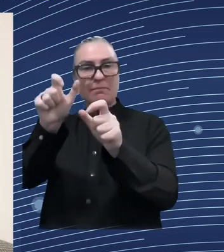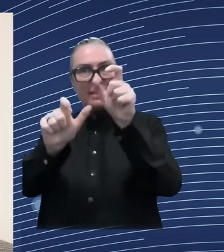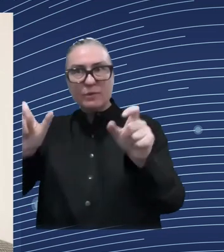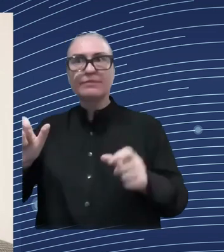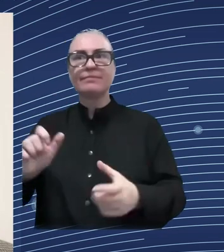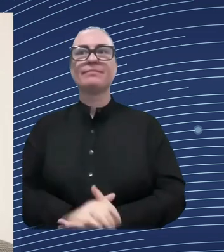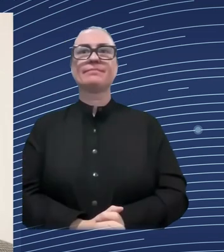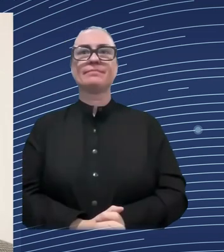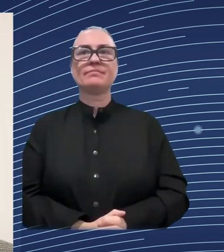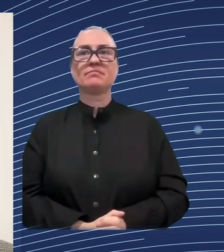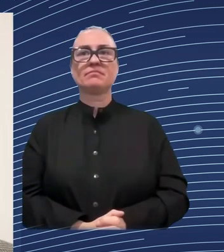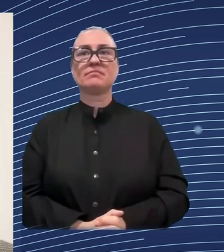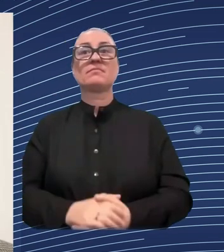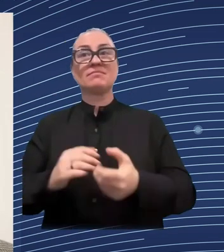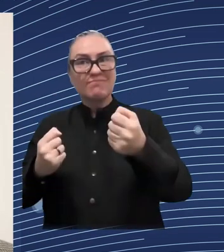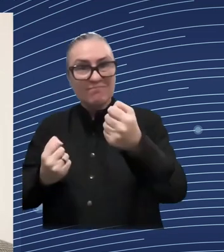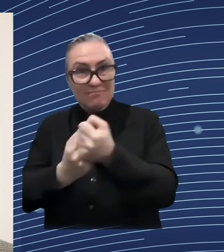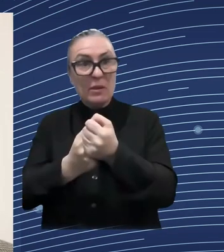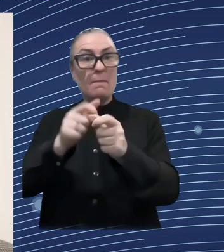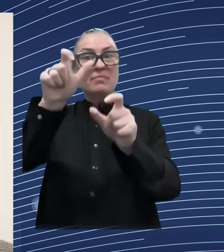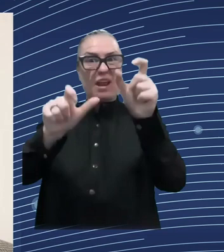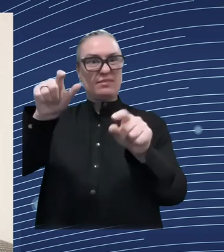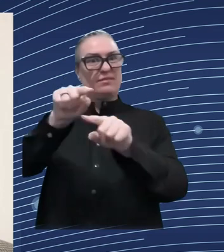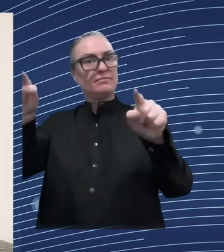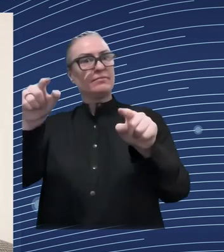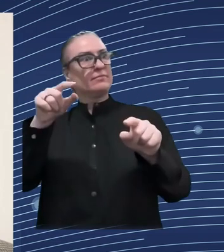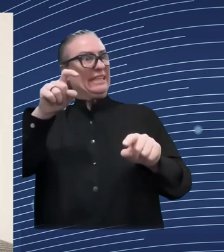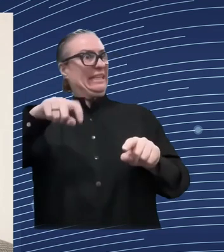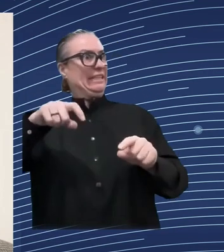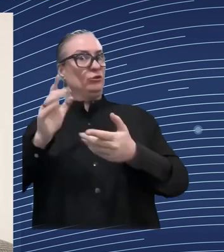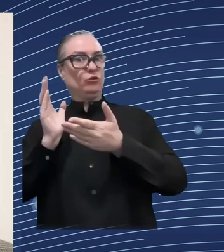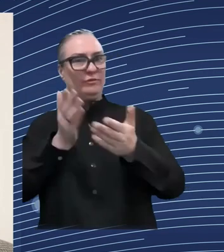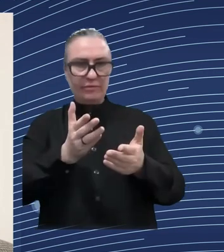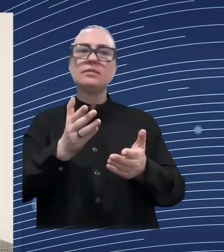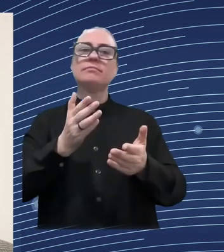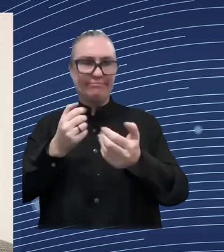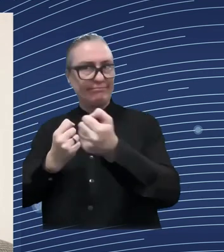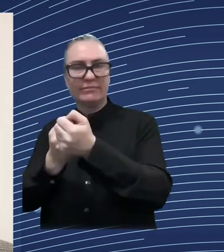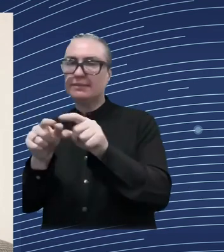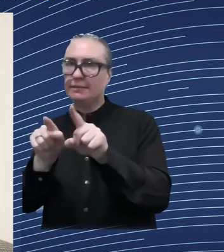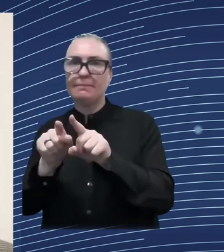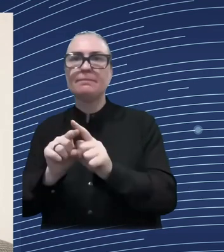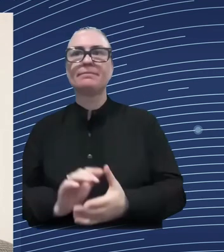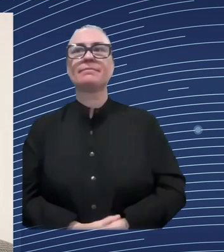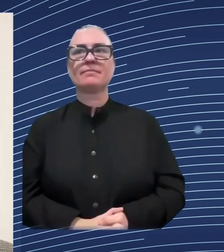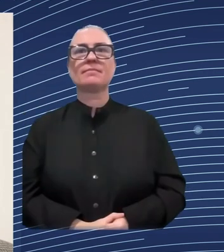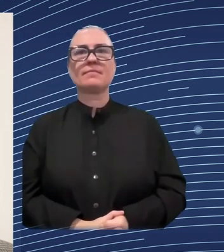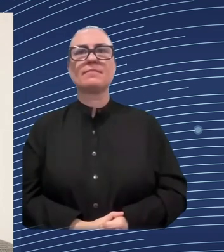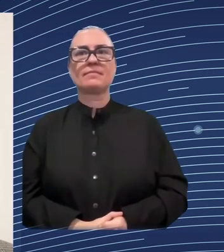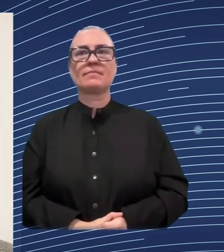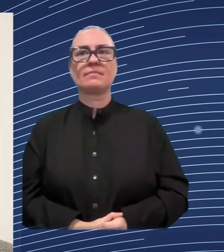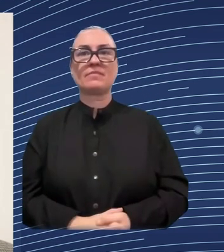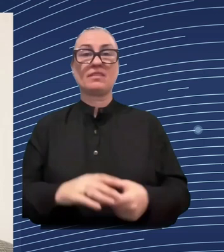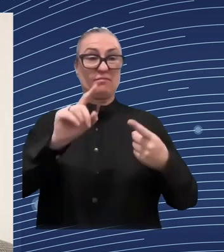to give you a couple of examples here um we've been working uh with the ministry of education and science on skills policy